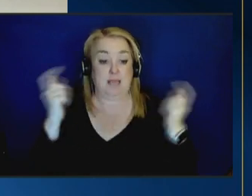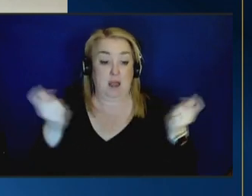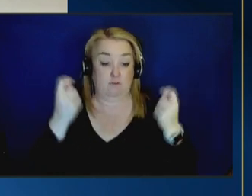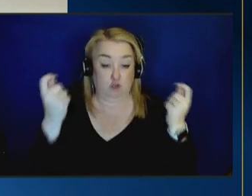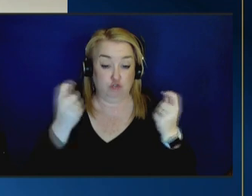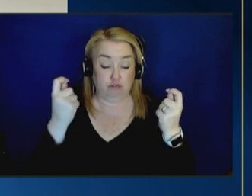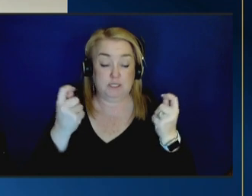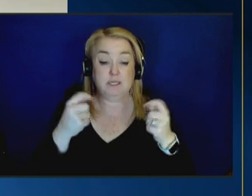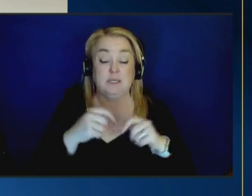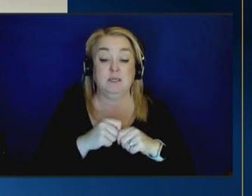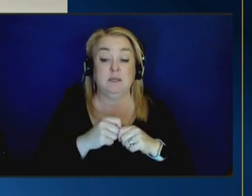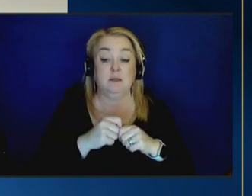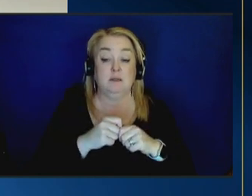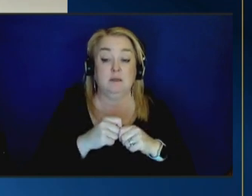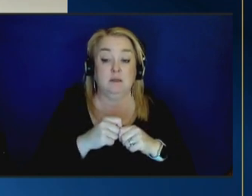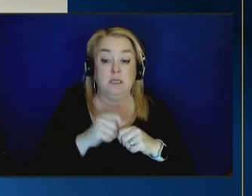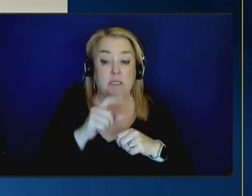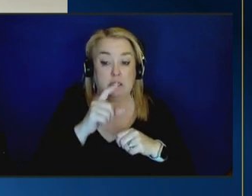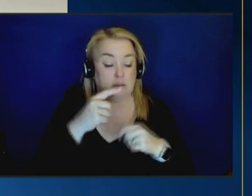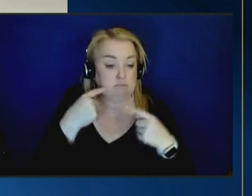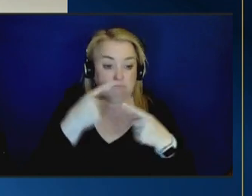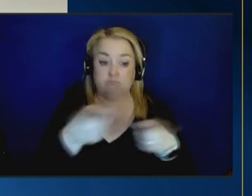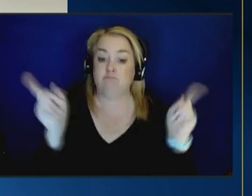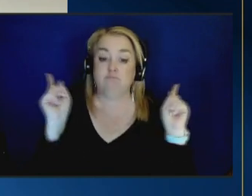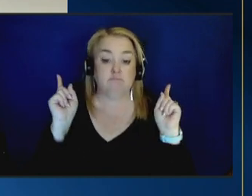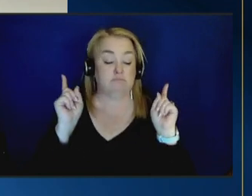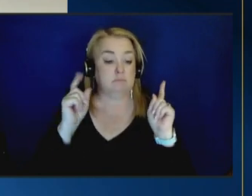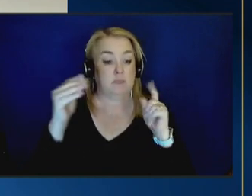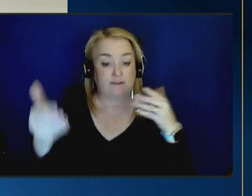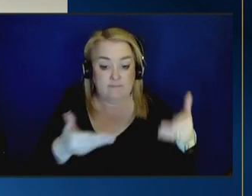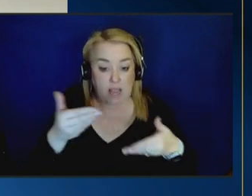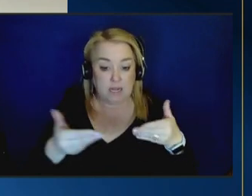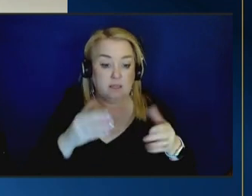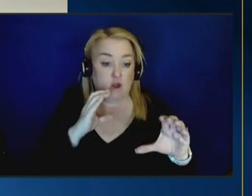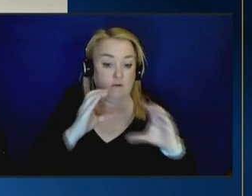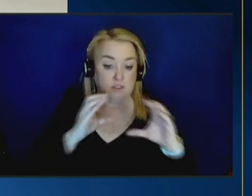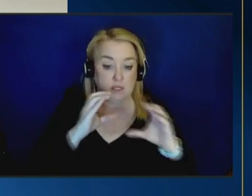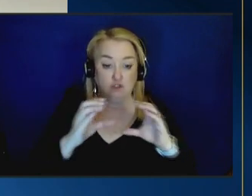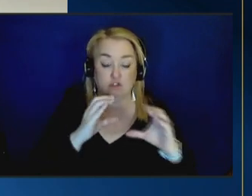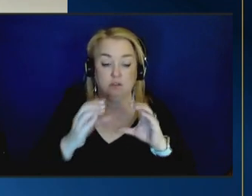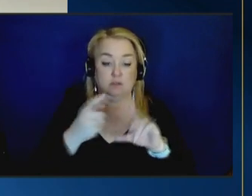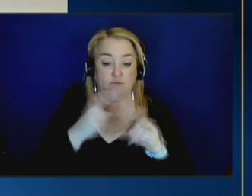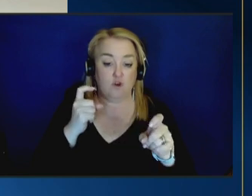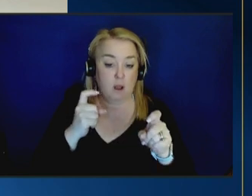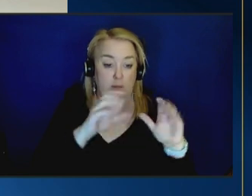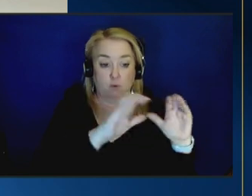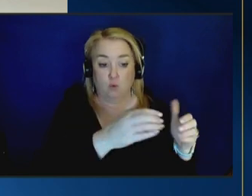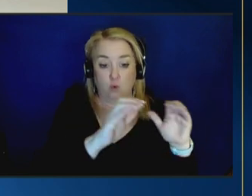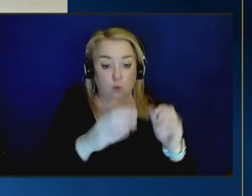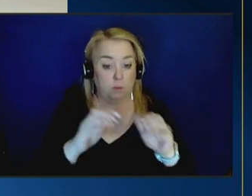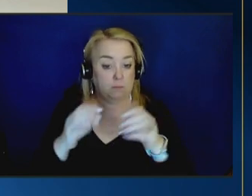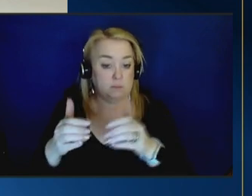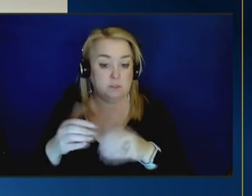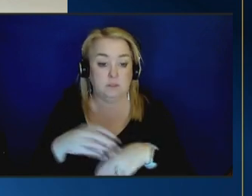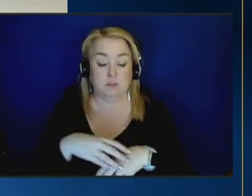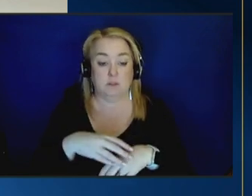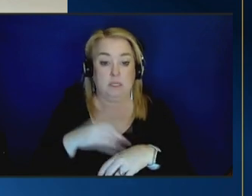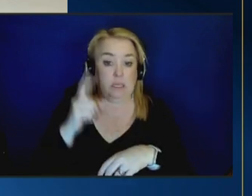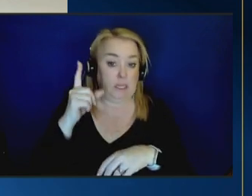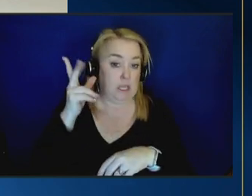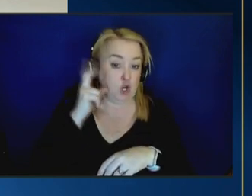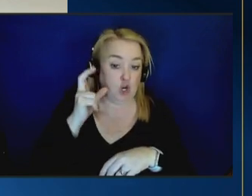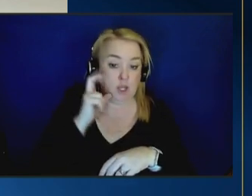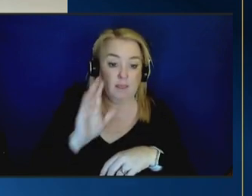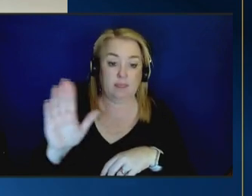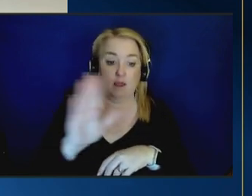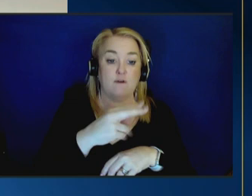really uh public about it inviting conversation uh from jurisdictions uh and hearing the voices of folks with